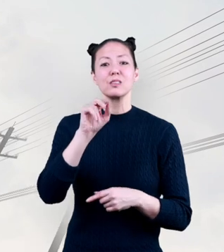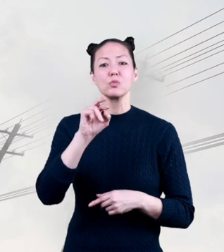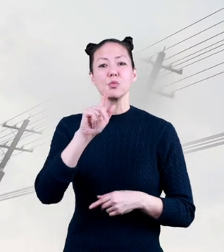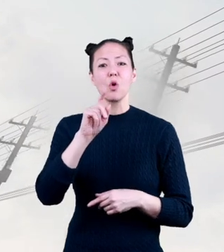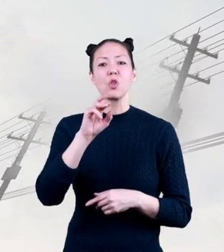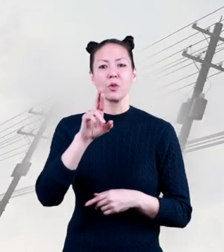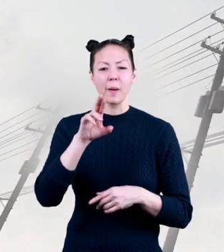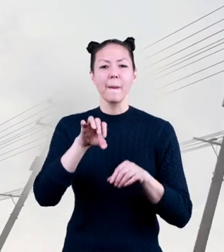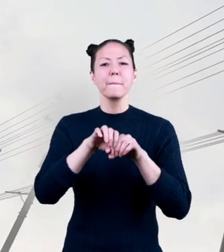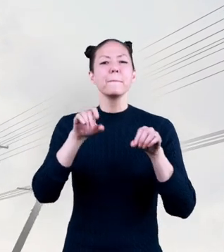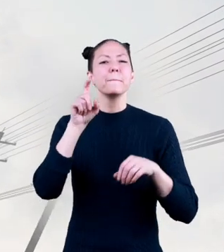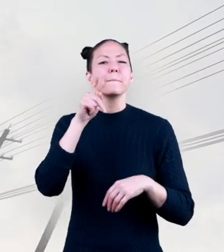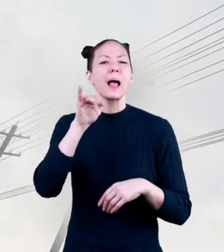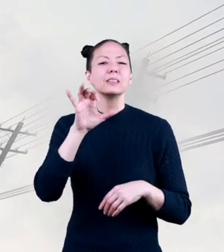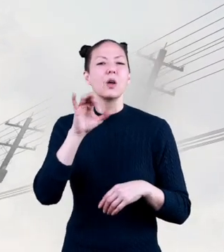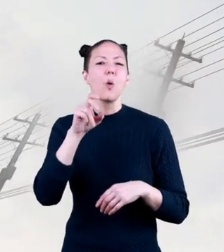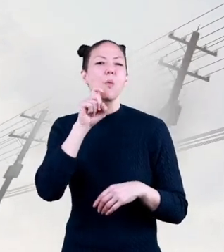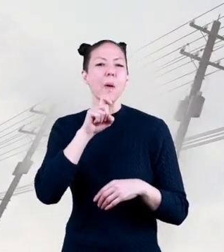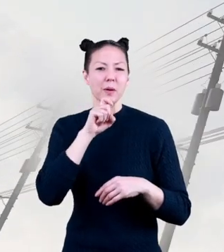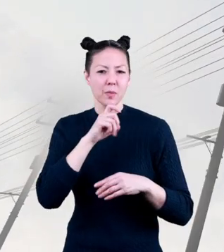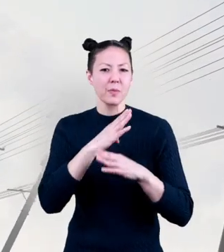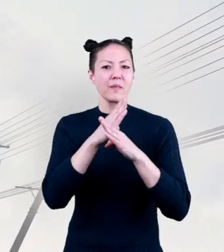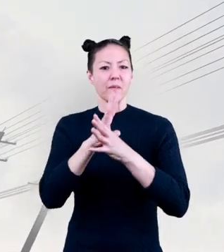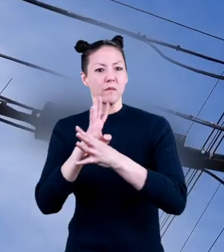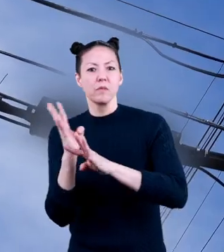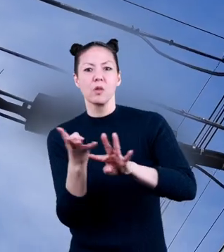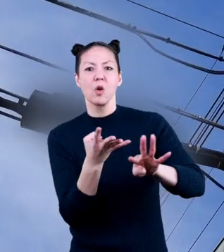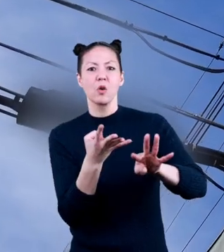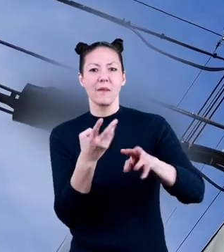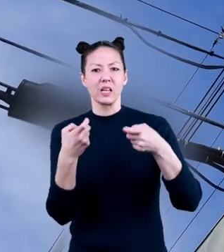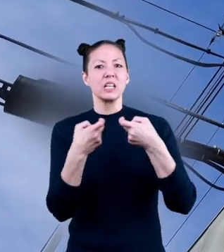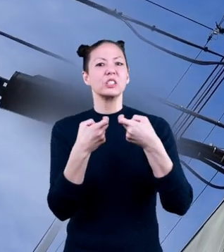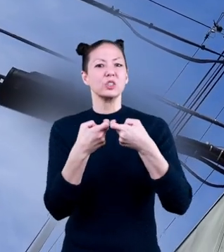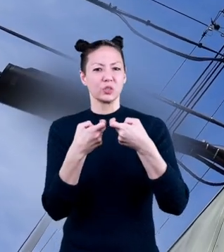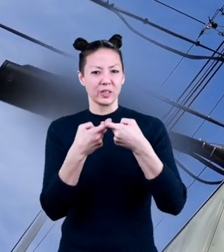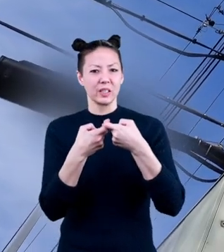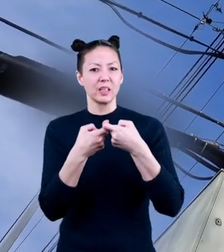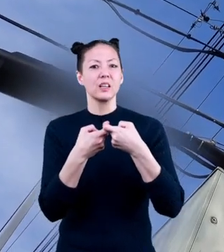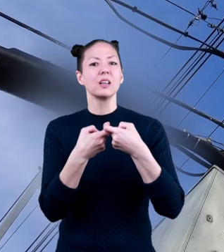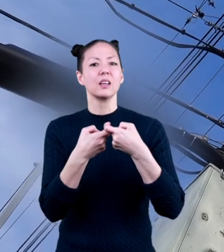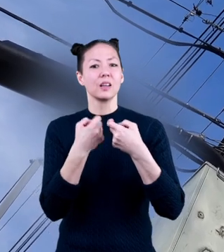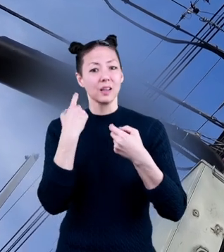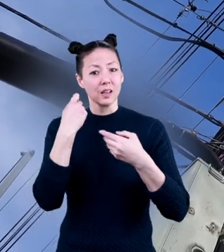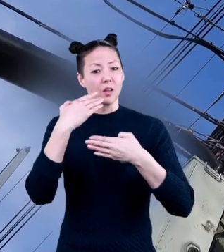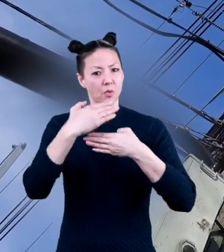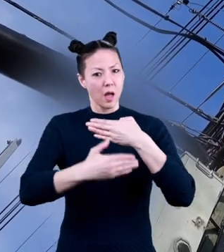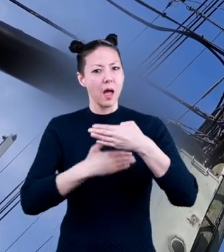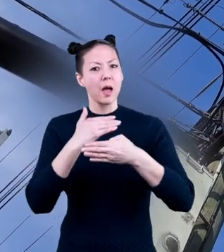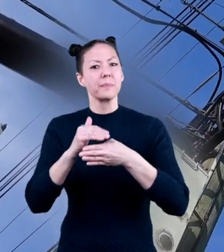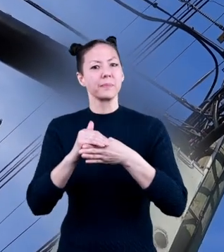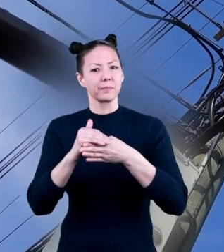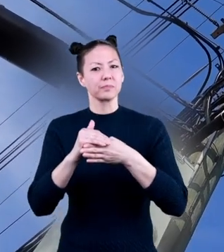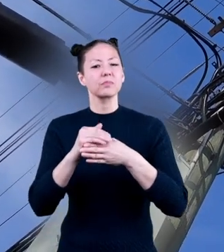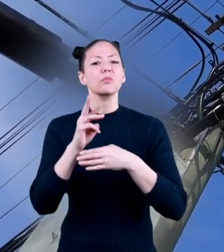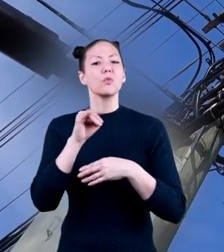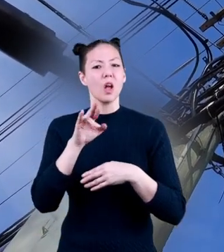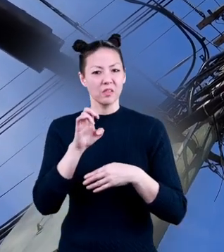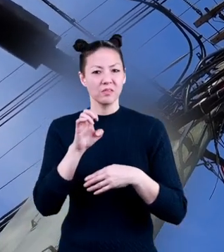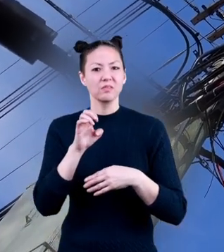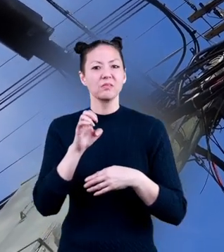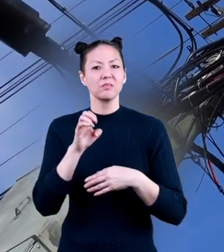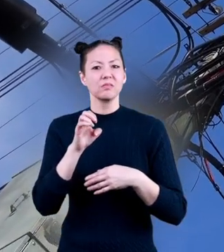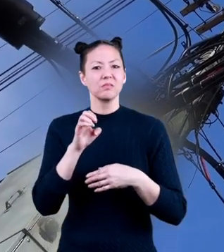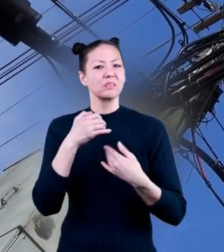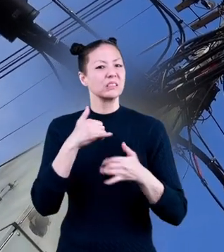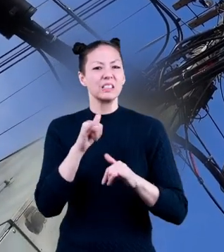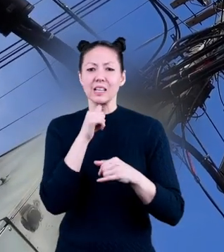plastic and rubber, prevent the flow of electricity. But even though they are wrapped, those wires still aren't safe to